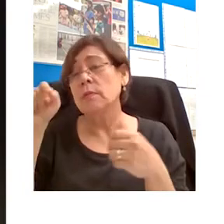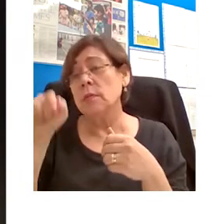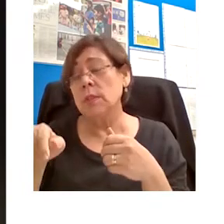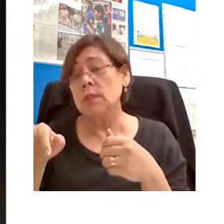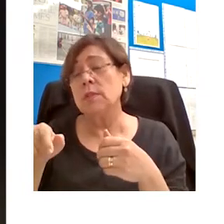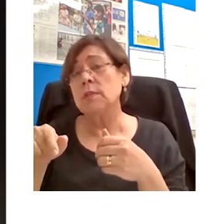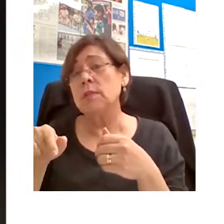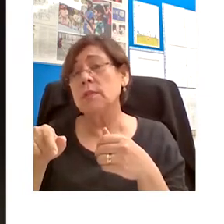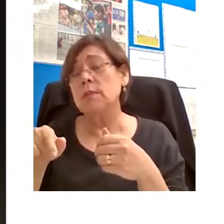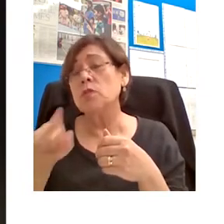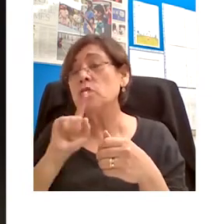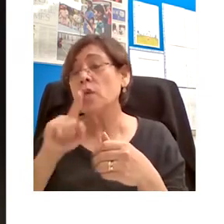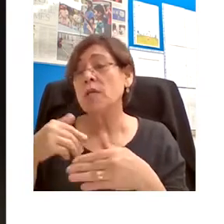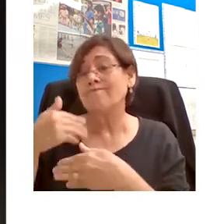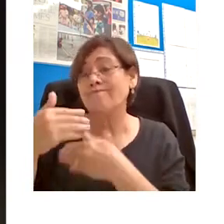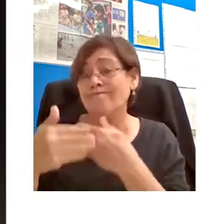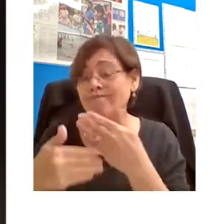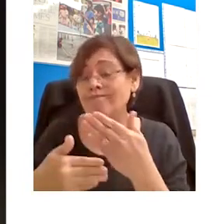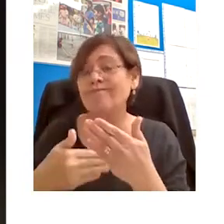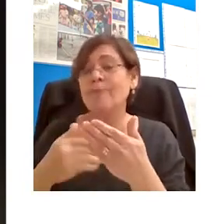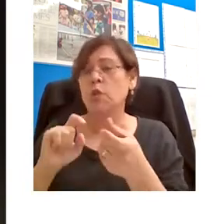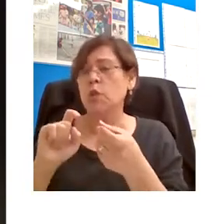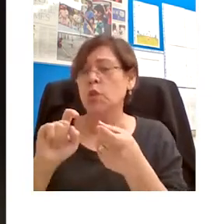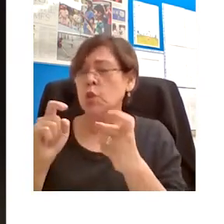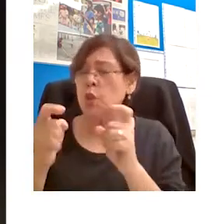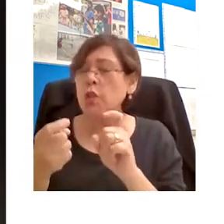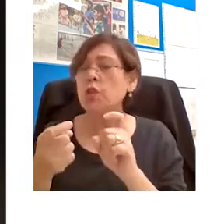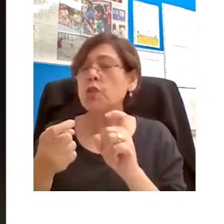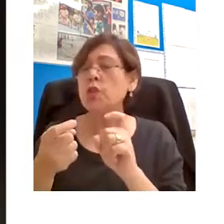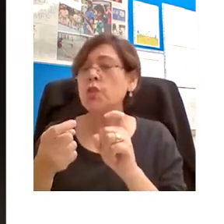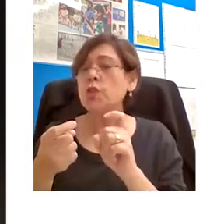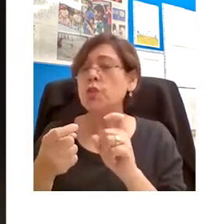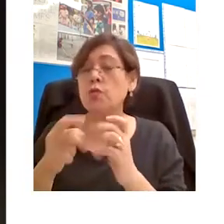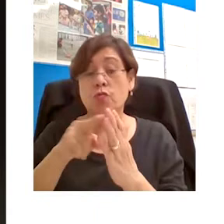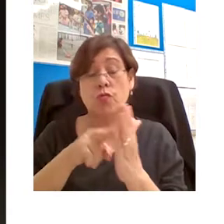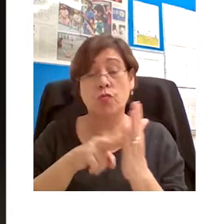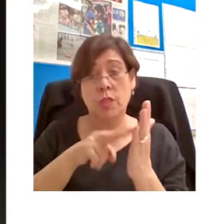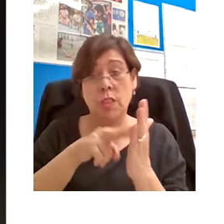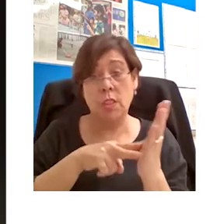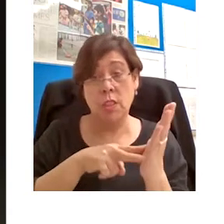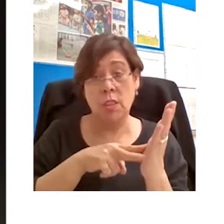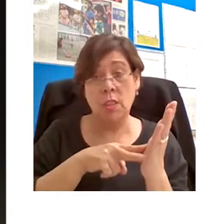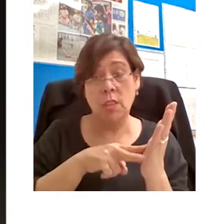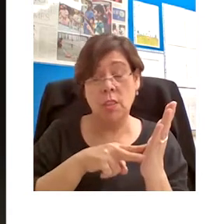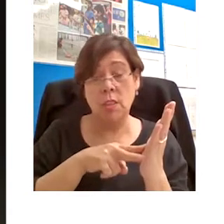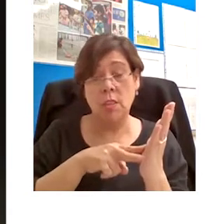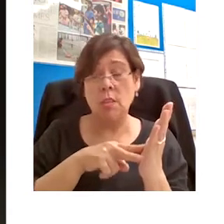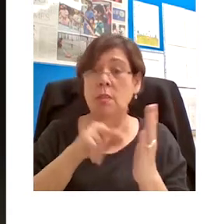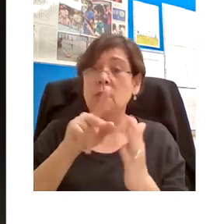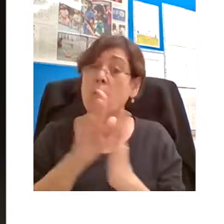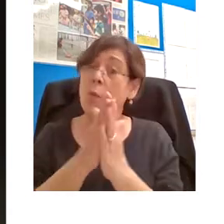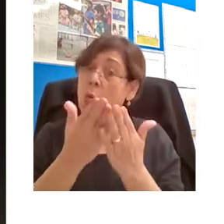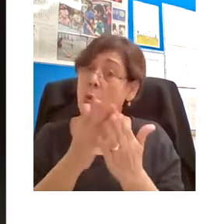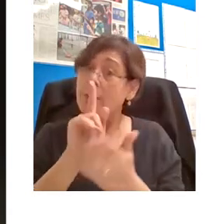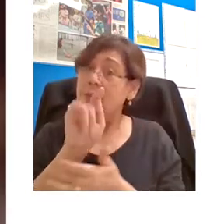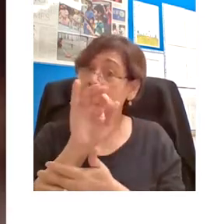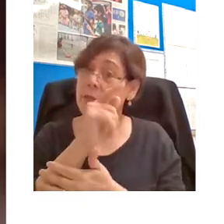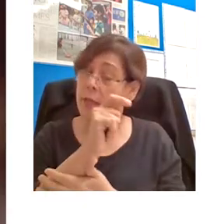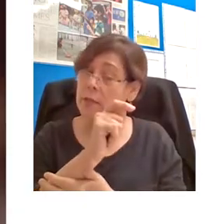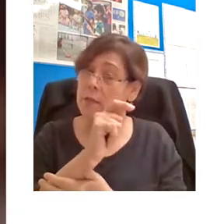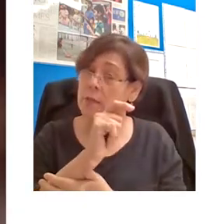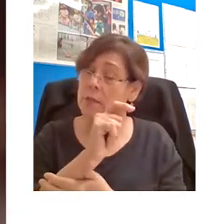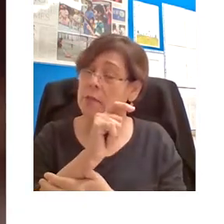emancipated the lecturer from the literal reading of a single authoritative text, which was the standard practice in the medieval university.